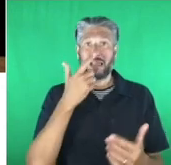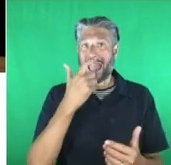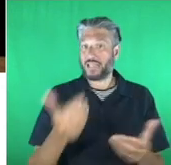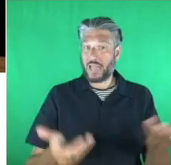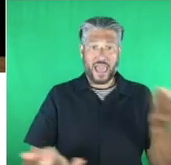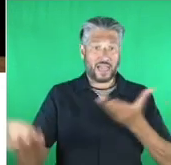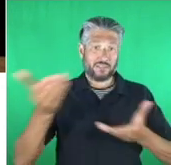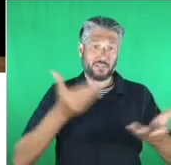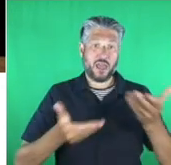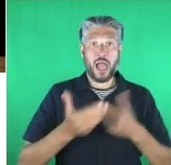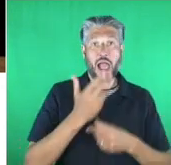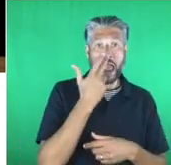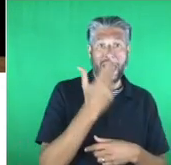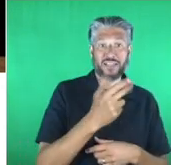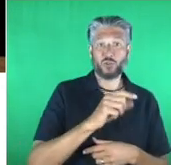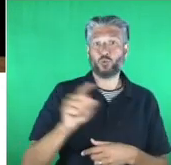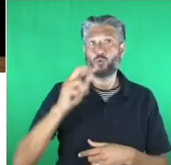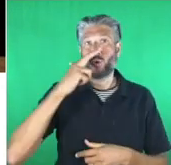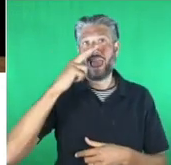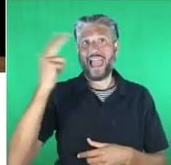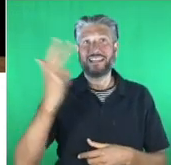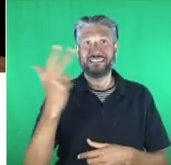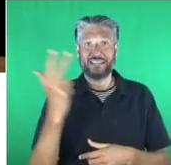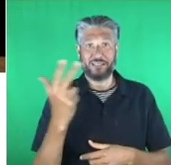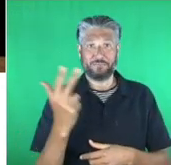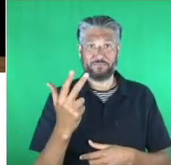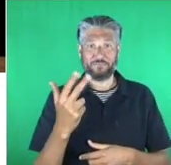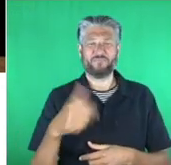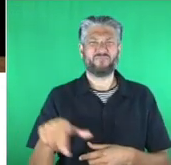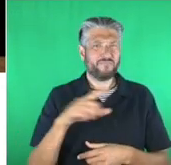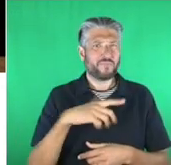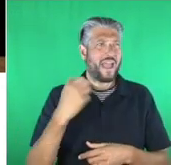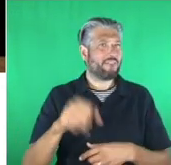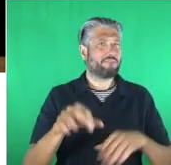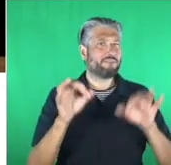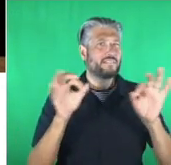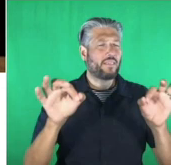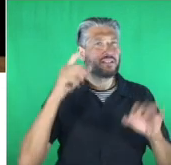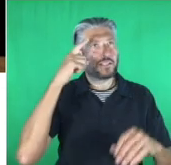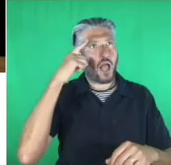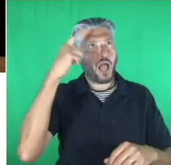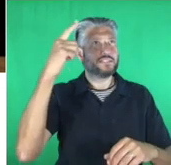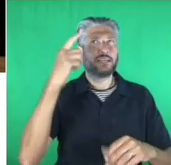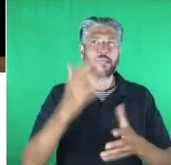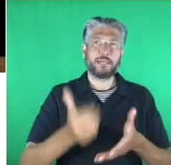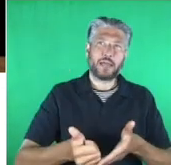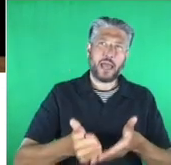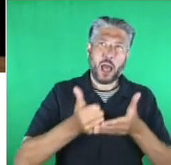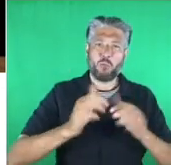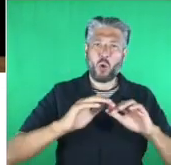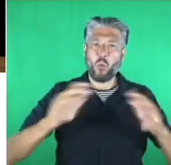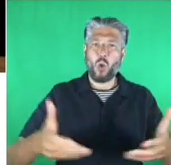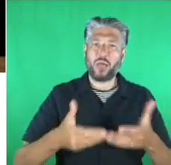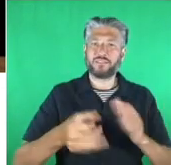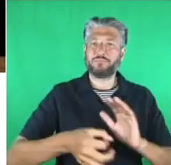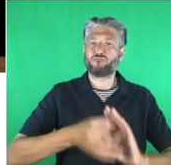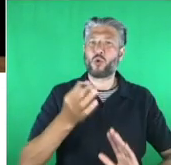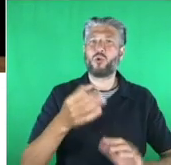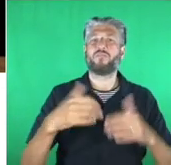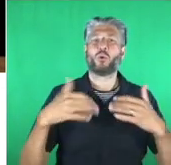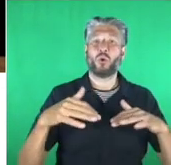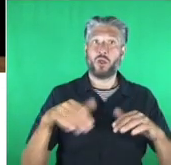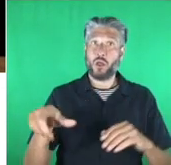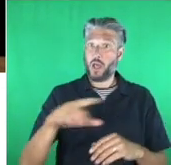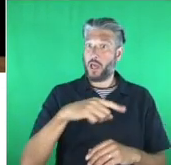who's got a fantastic idea for making the world a better place this year more than ever before we've had more entries